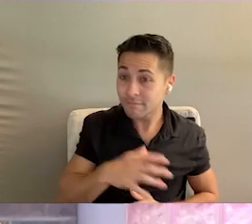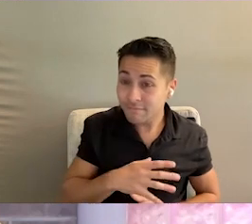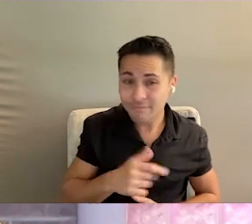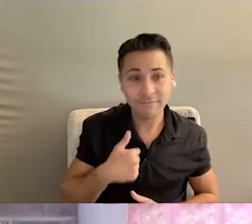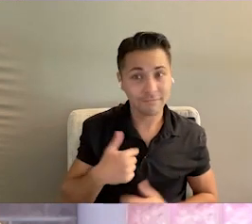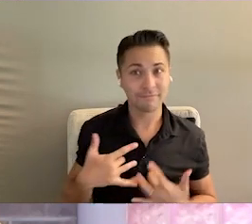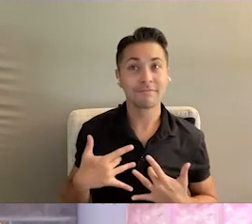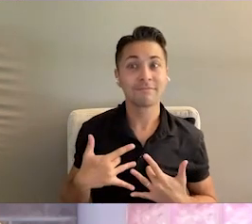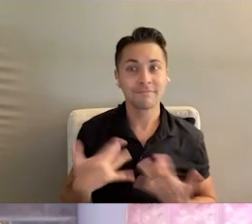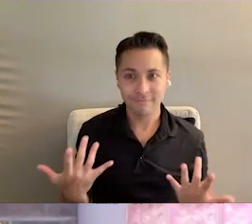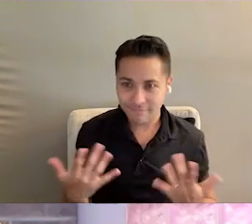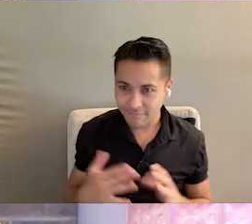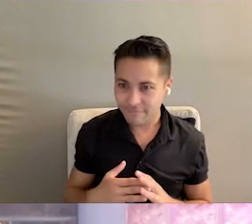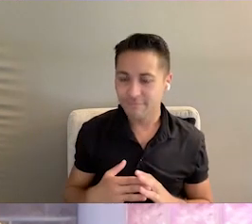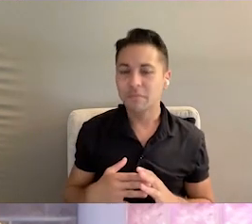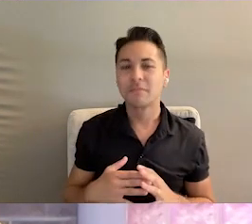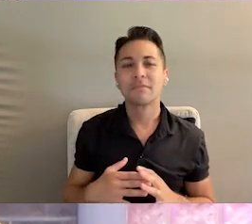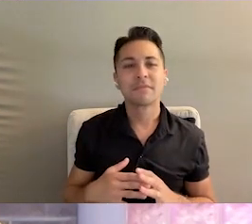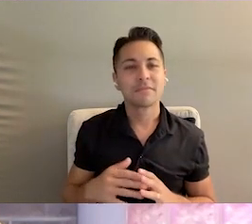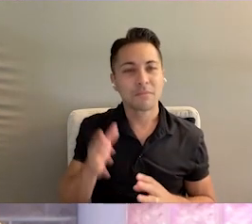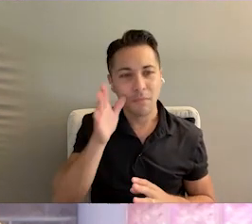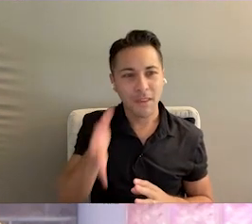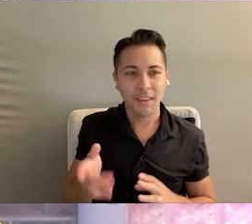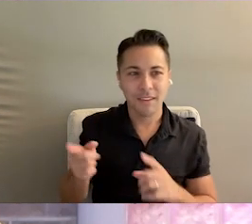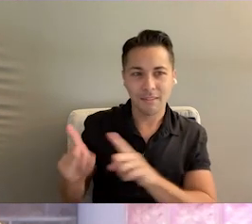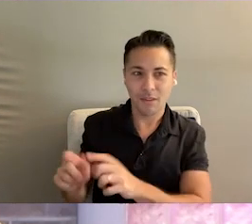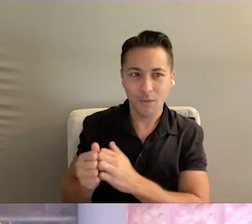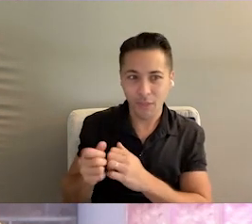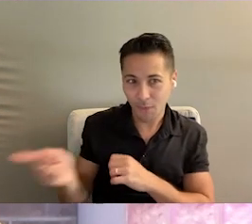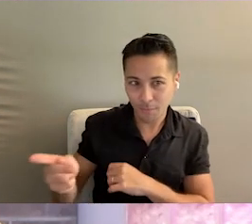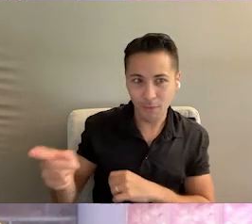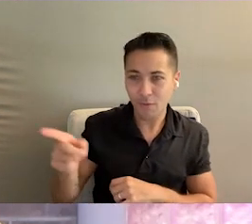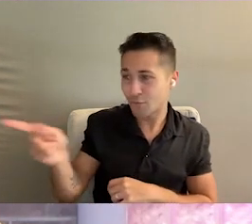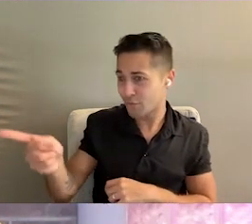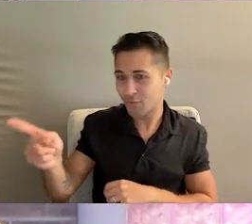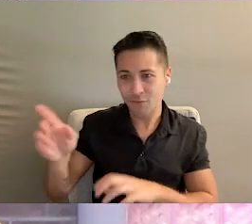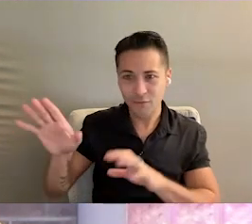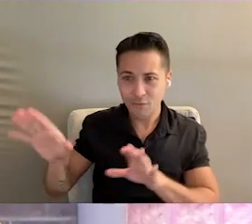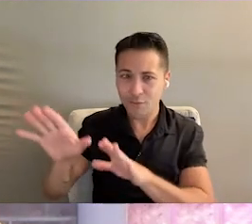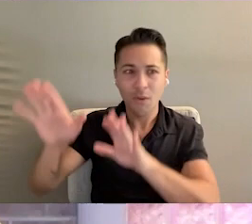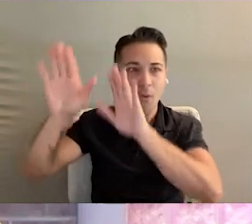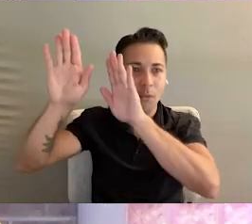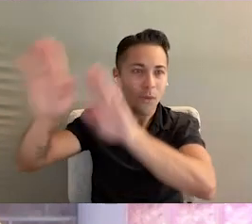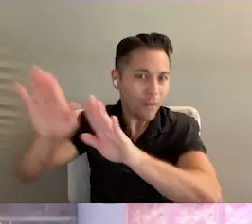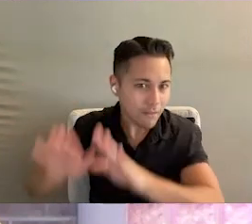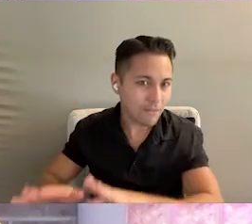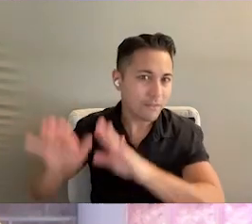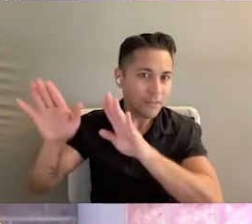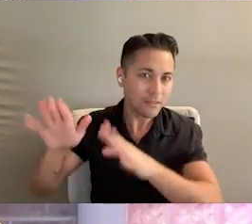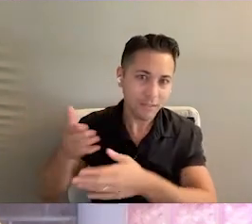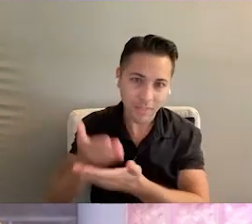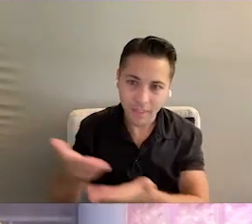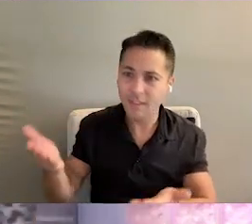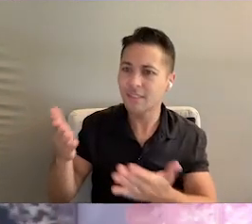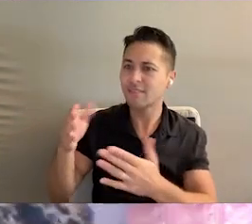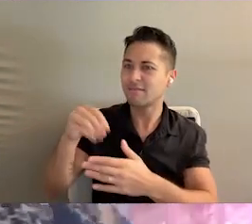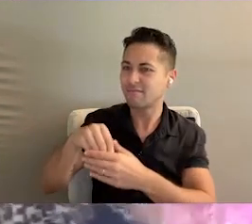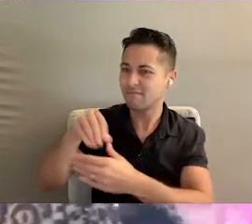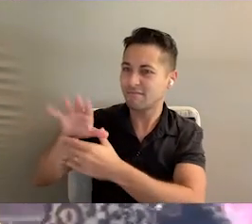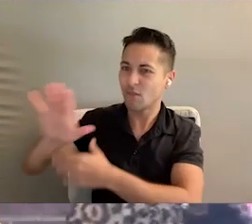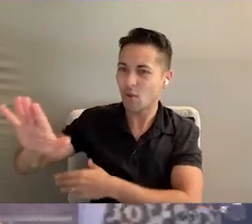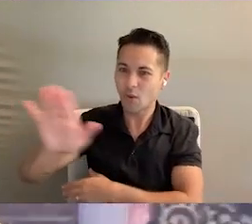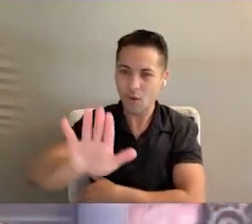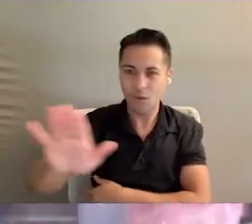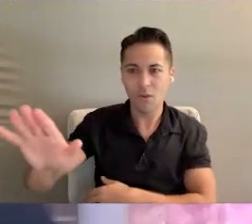So ladies, I am so thrilled to be with you both. You are doing wonderful, wonderful things within your respective